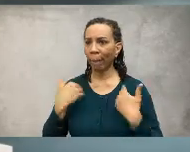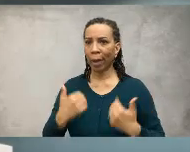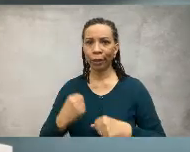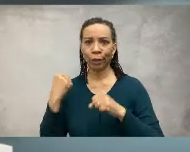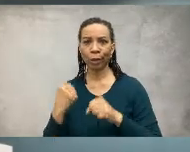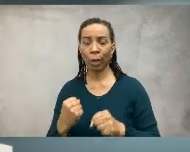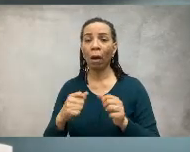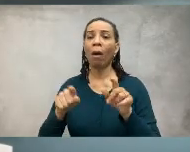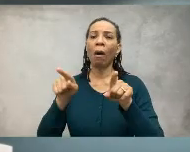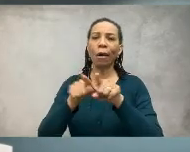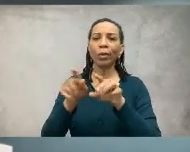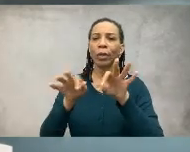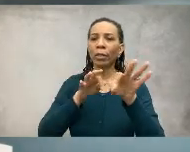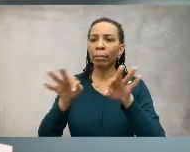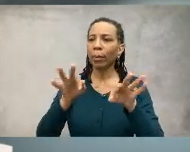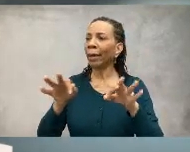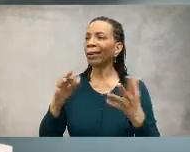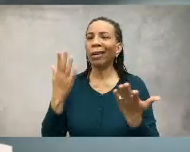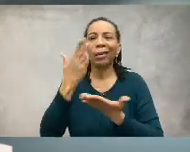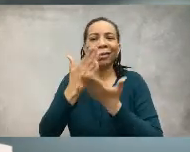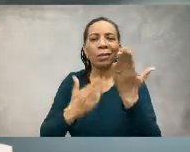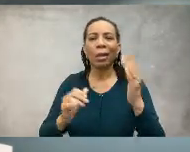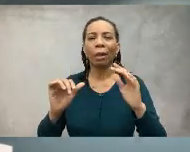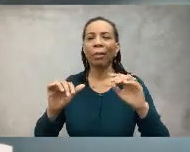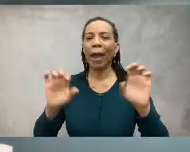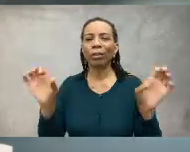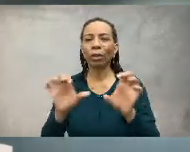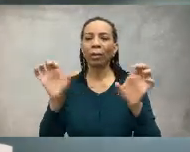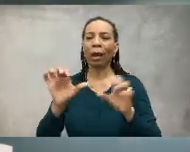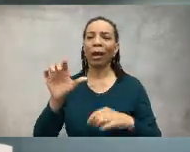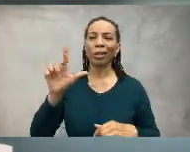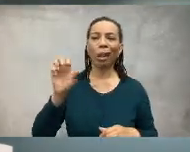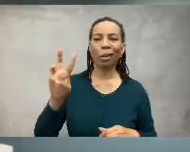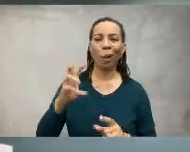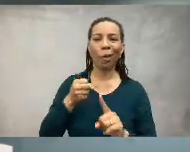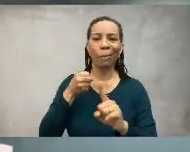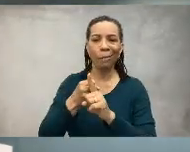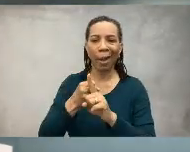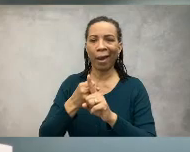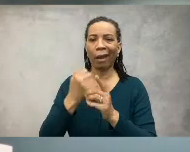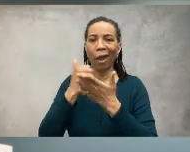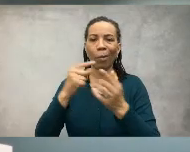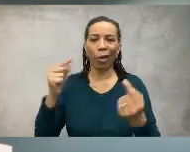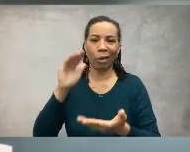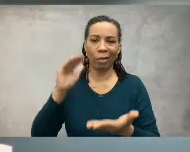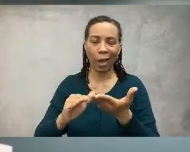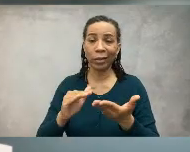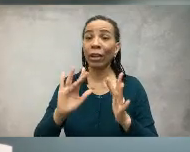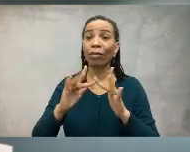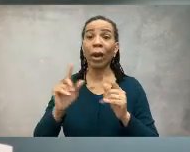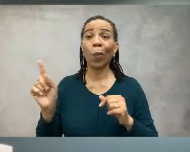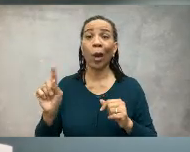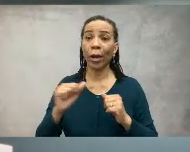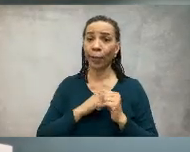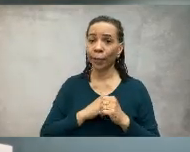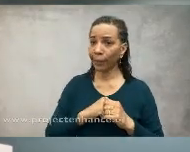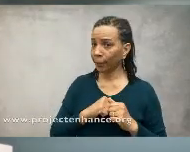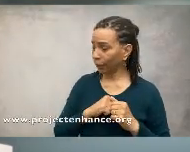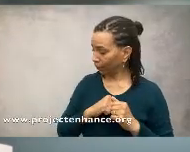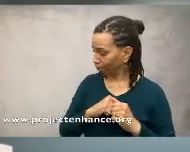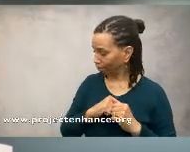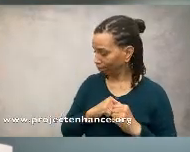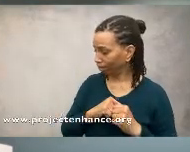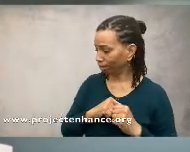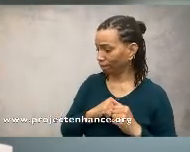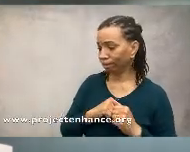and balance and there as well as giving you some nice low-impact activities so that you don't hurt your joints you can find that at www